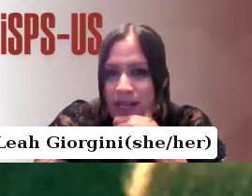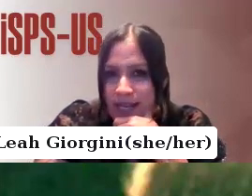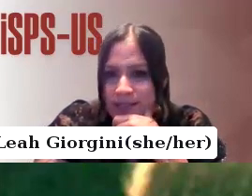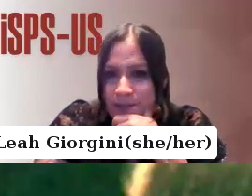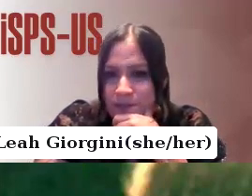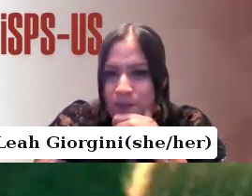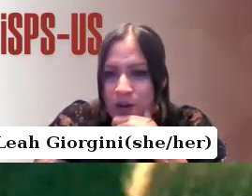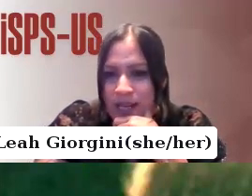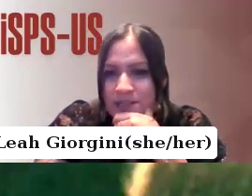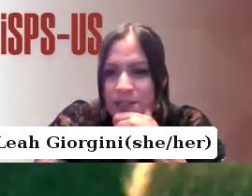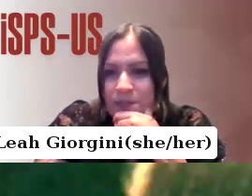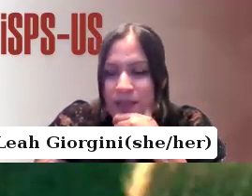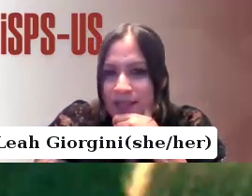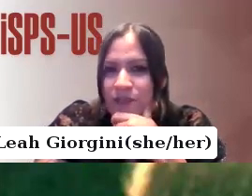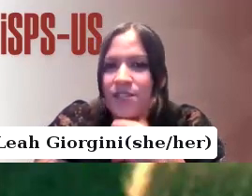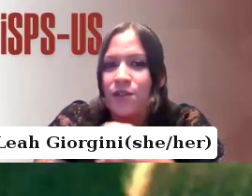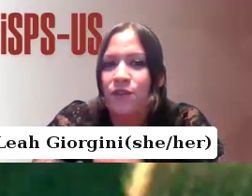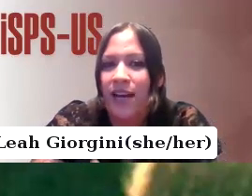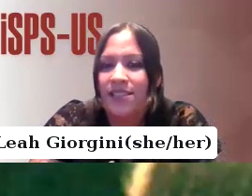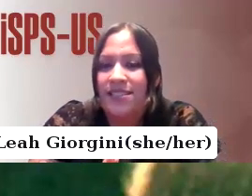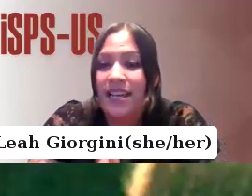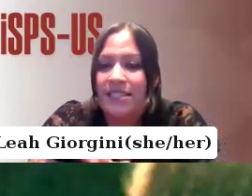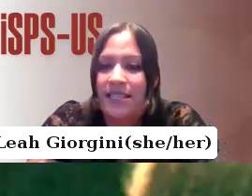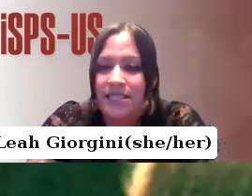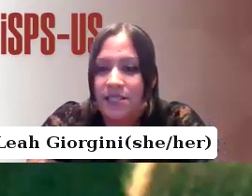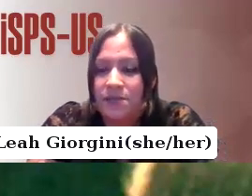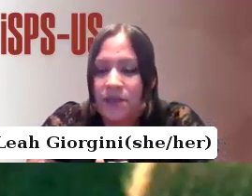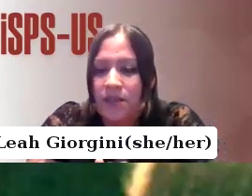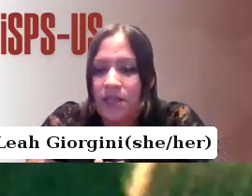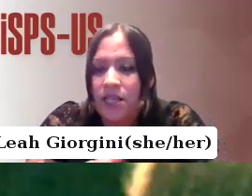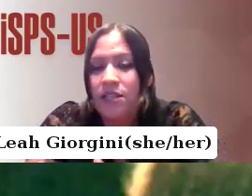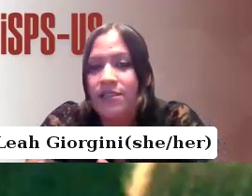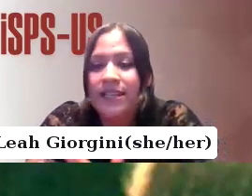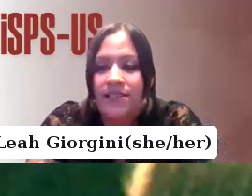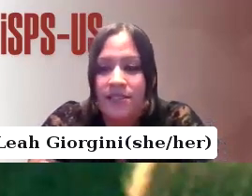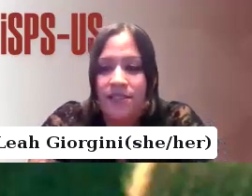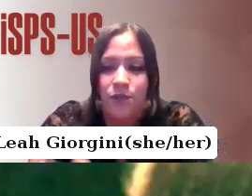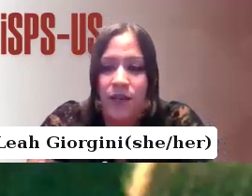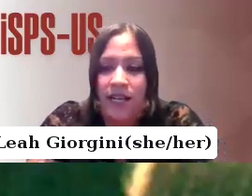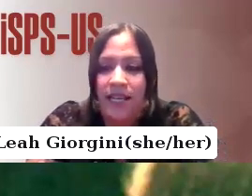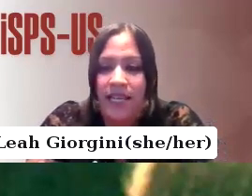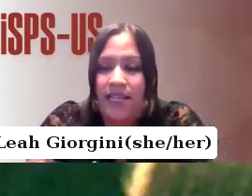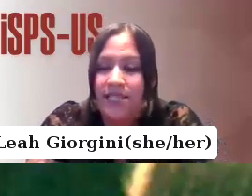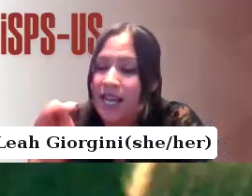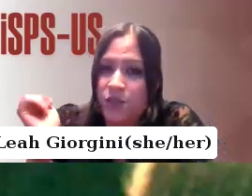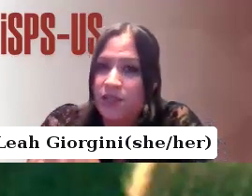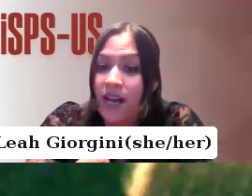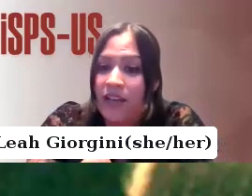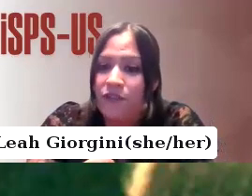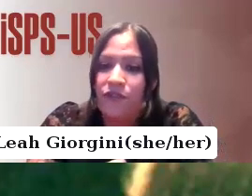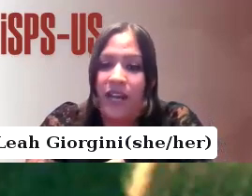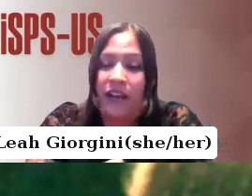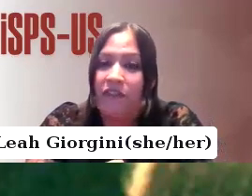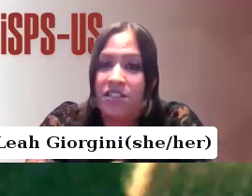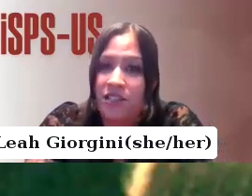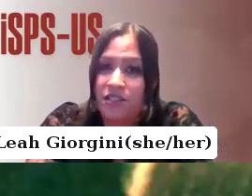My mom got cancer, bowel cancer, and the physical violence escalated, including incidents where he slashed her